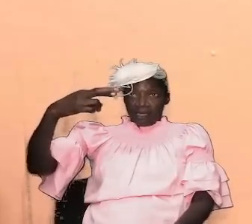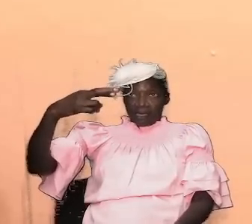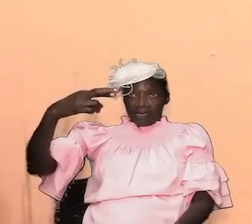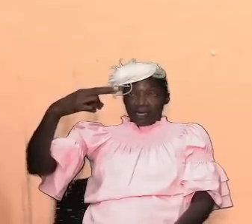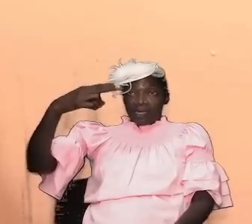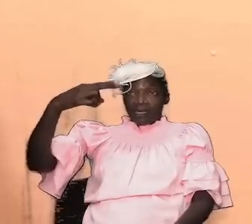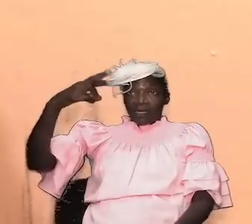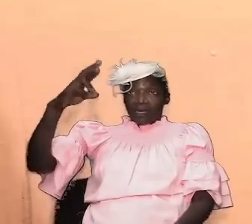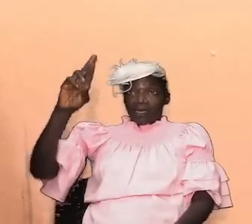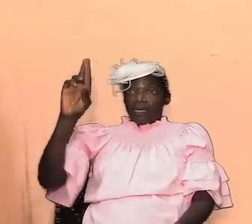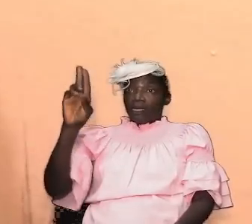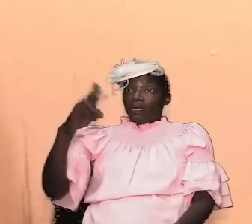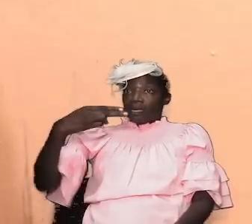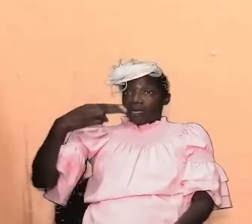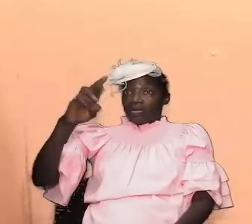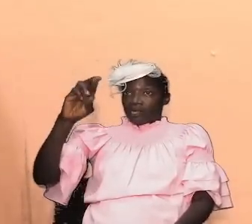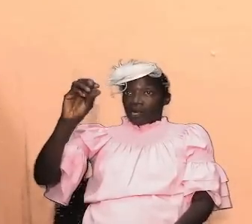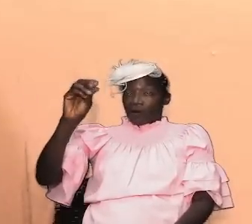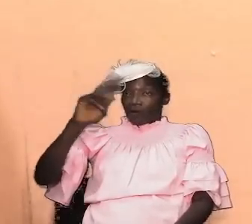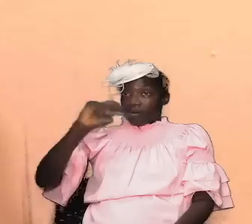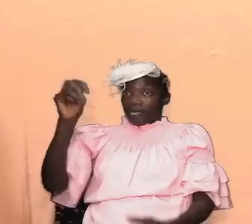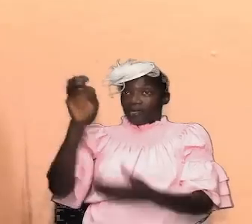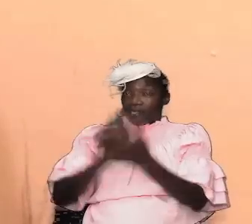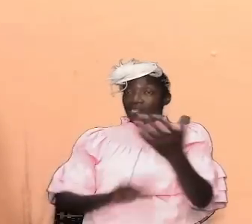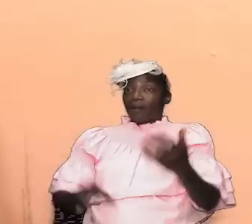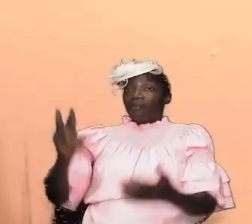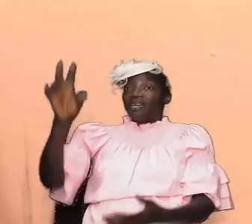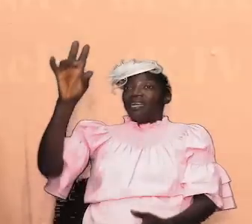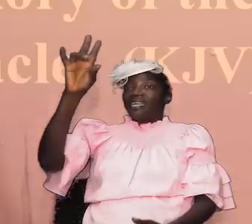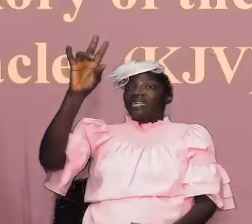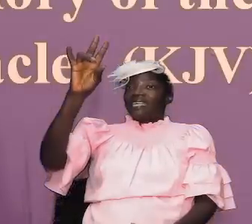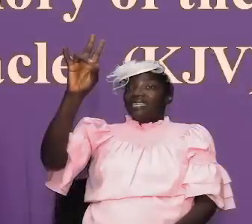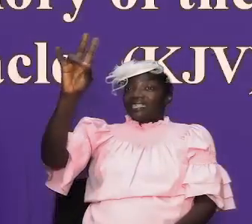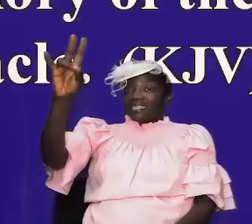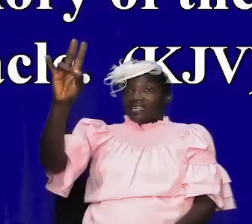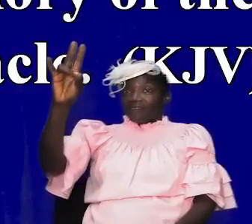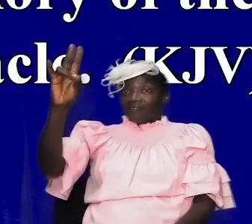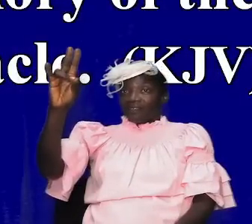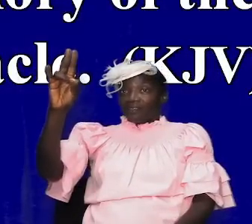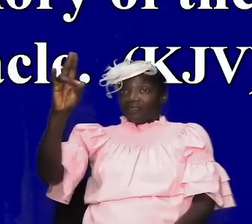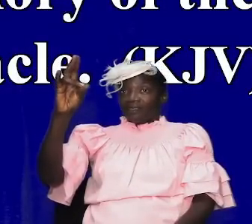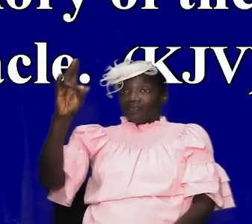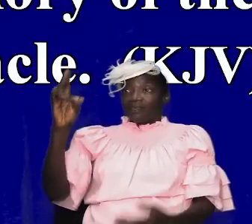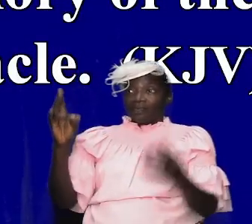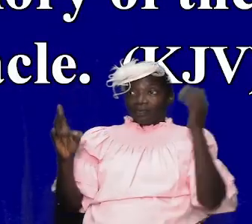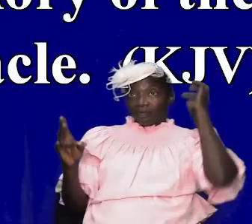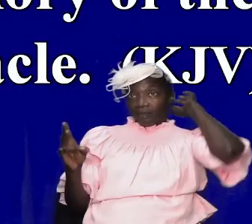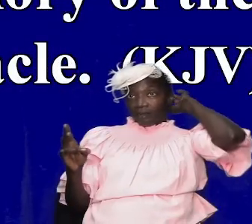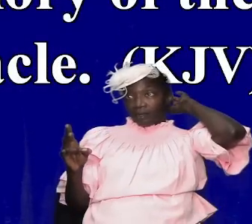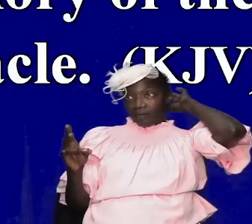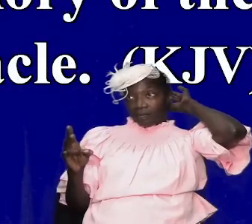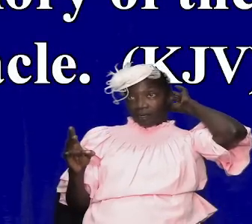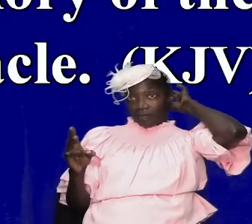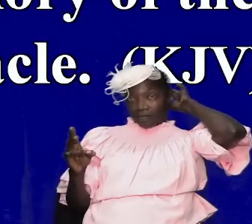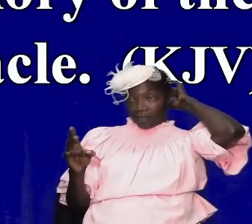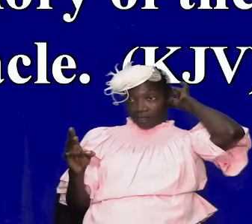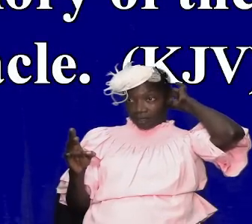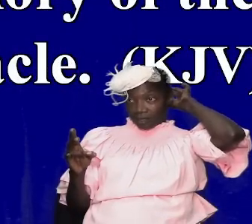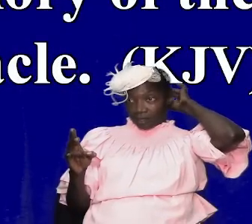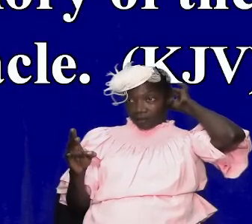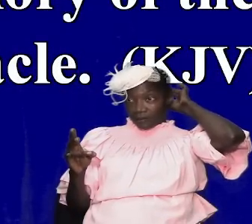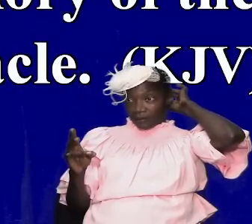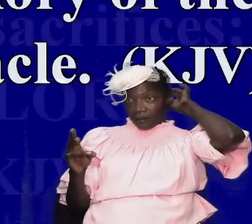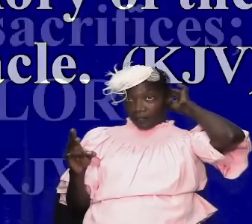chronicles chapter number seven and let us read this together second chronicles chapter seven second chronicles